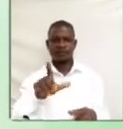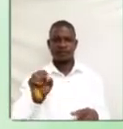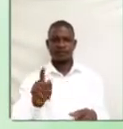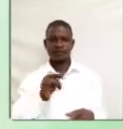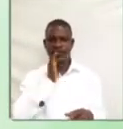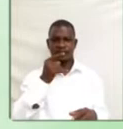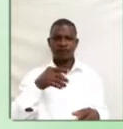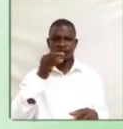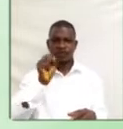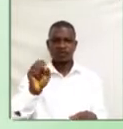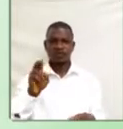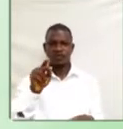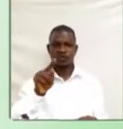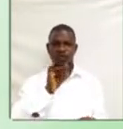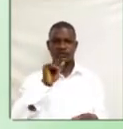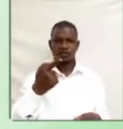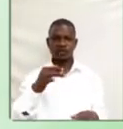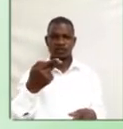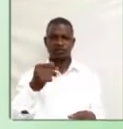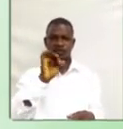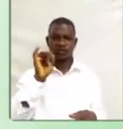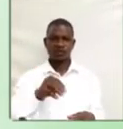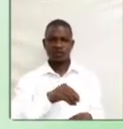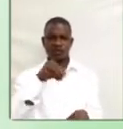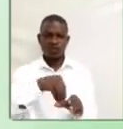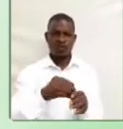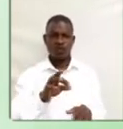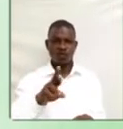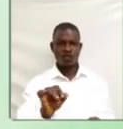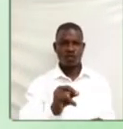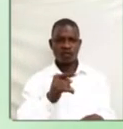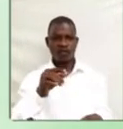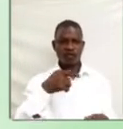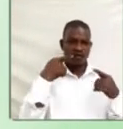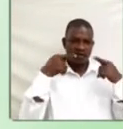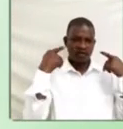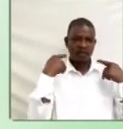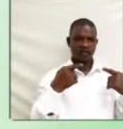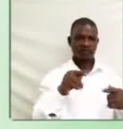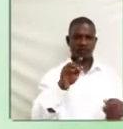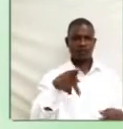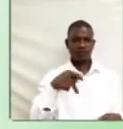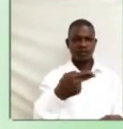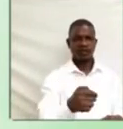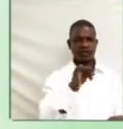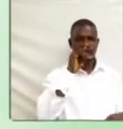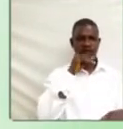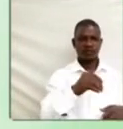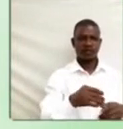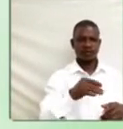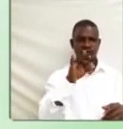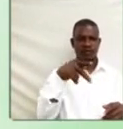in soften. G. H. in rough. Love. F. H. in